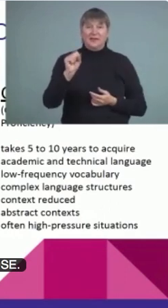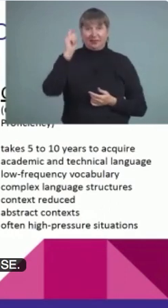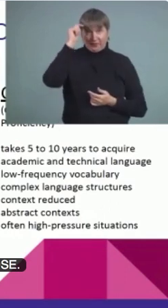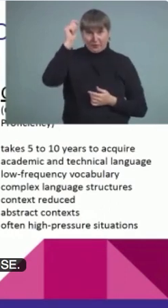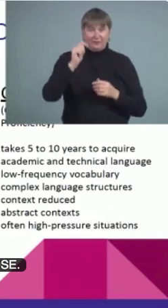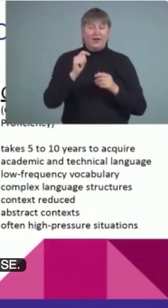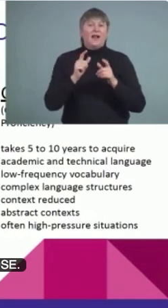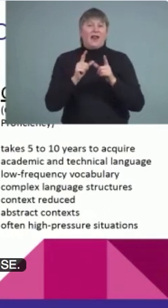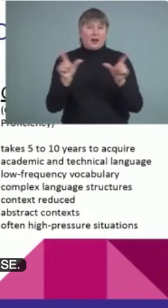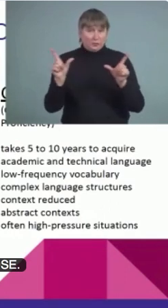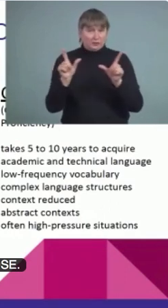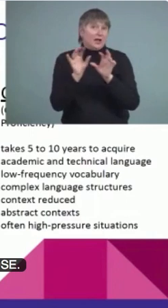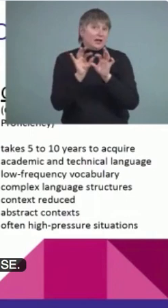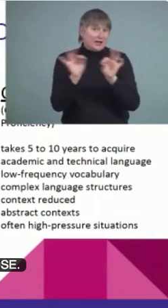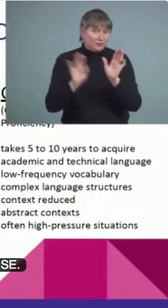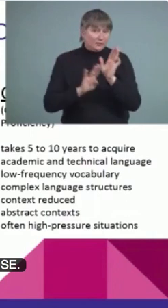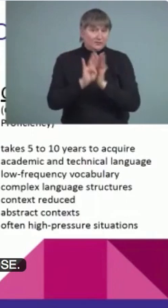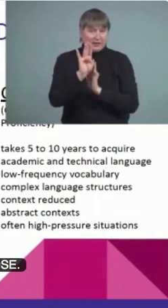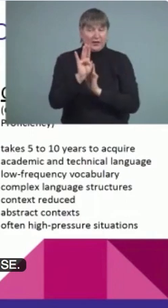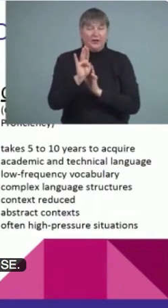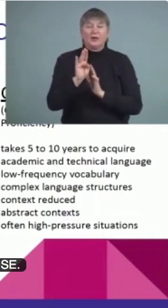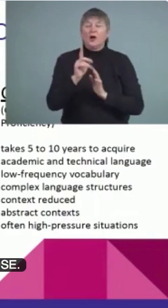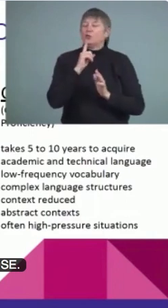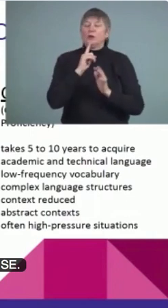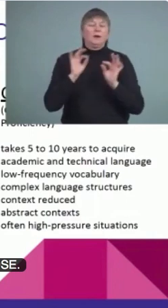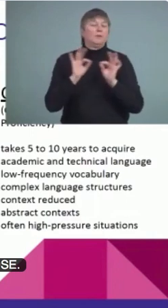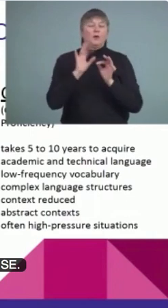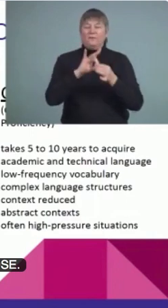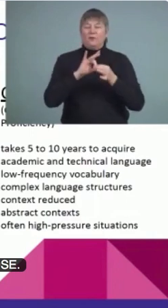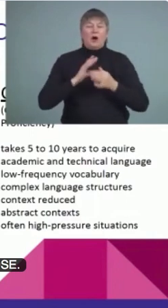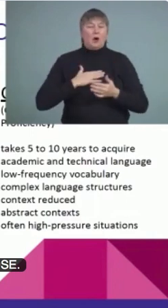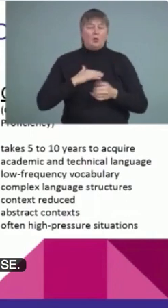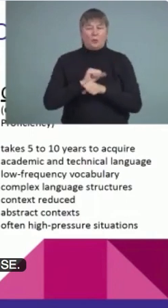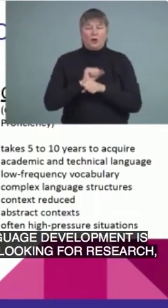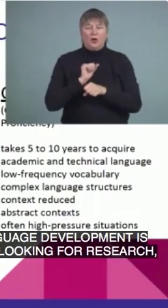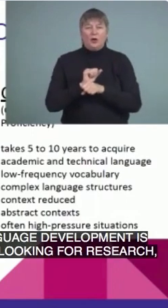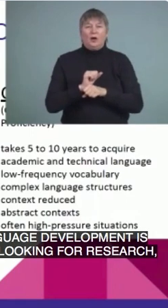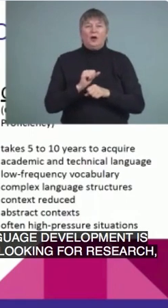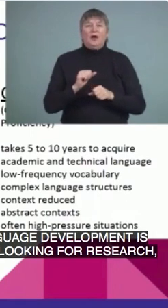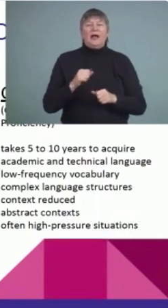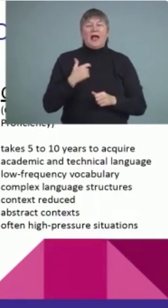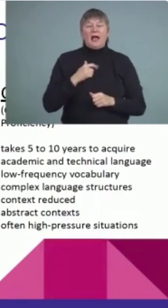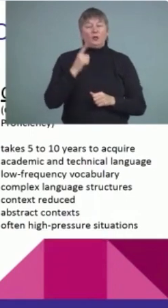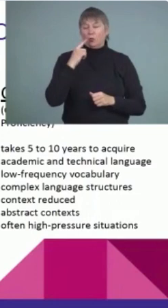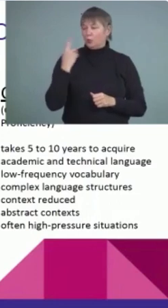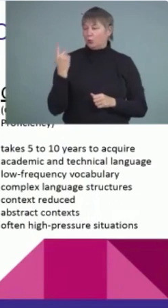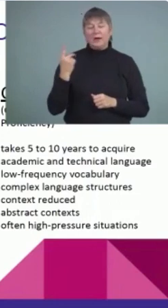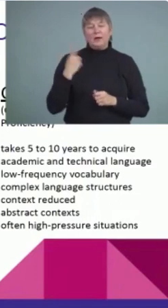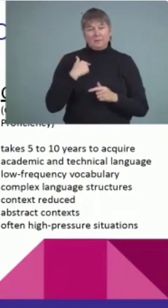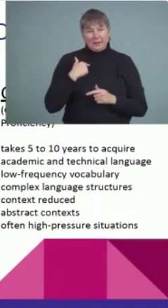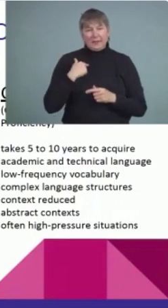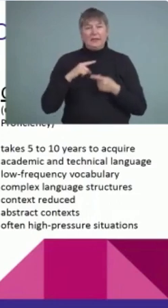And when we were looking for research, combined research, we thought, you know what, this is something really instrumental to both of us.